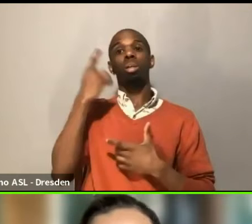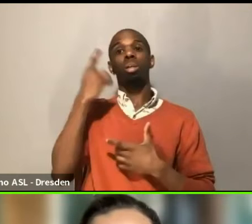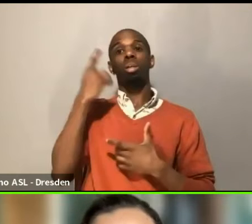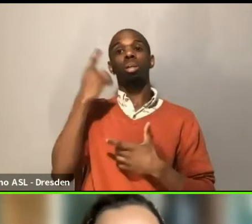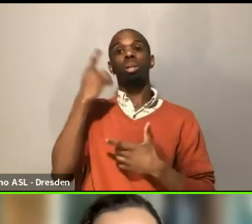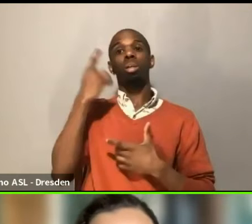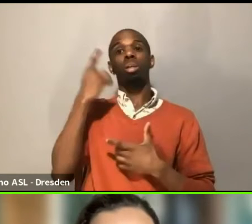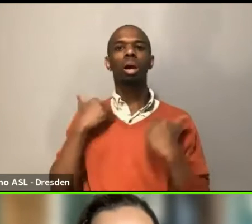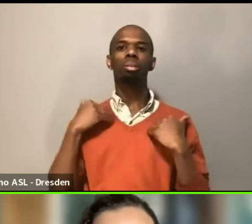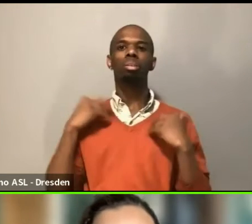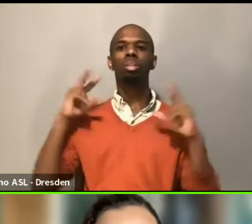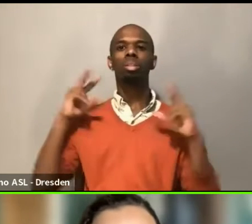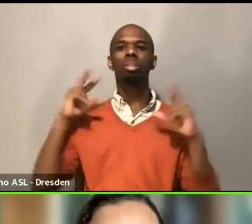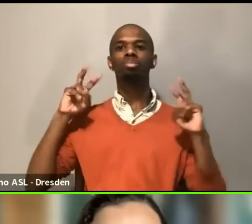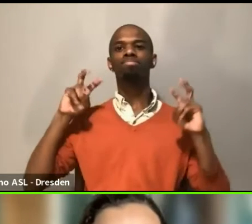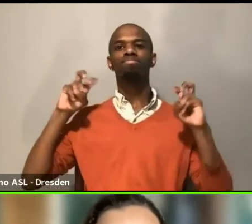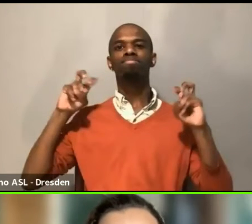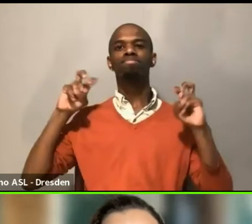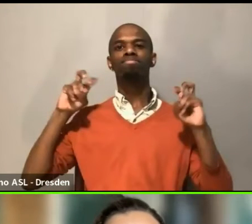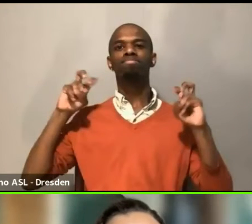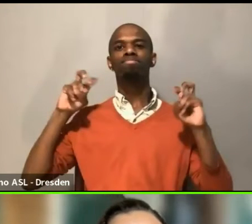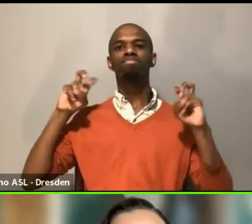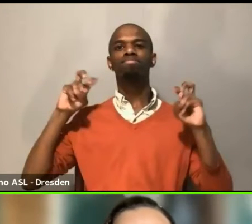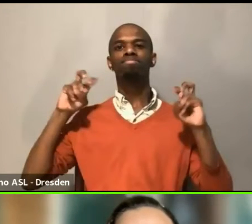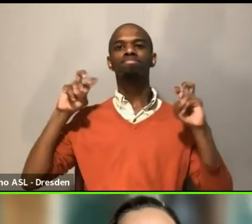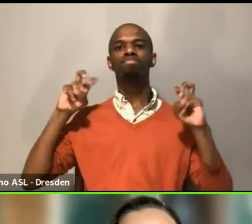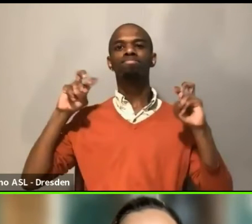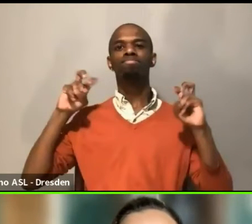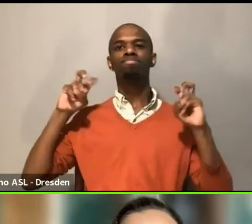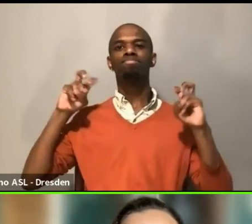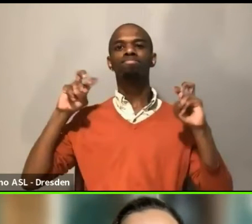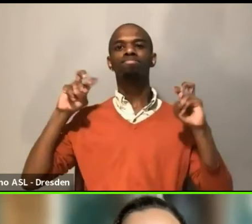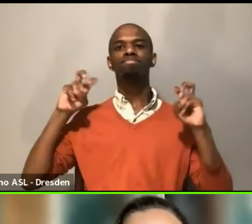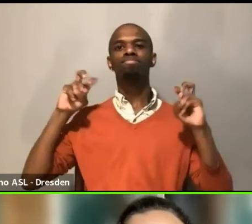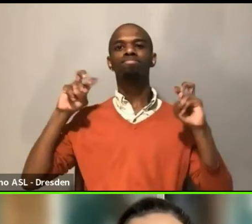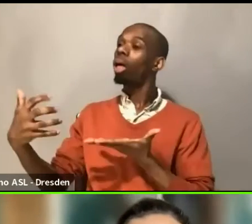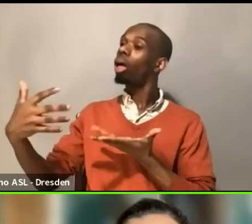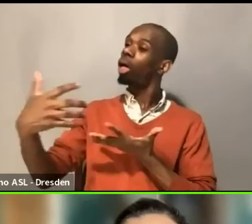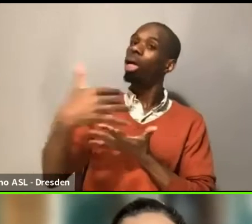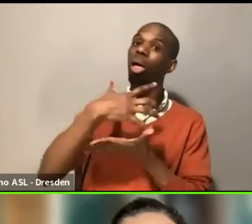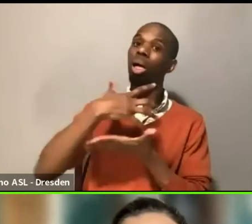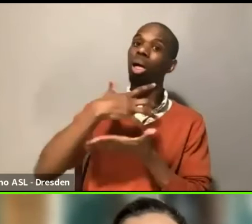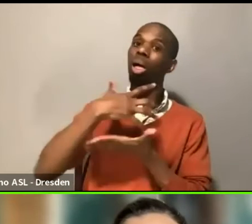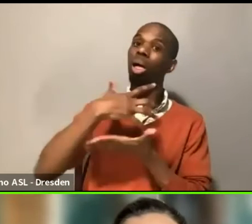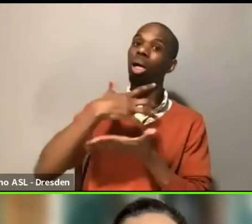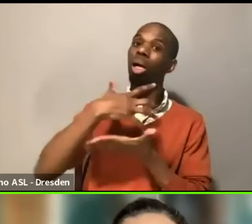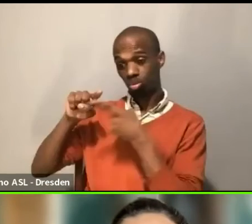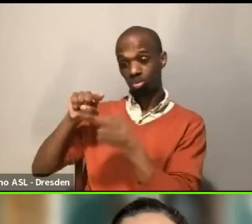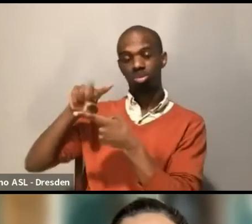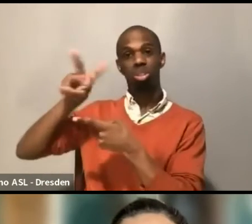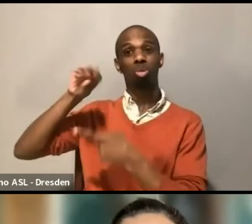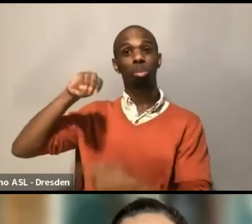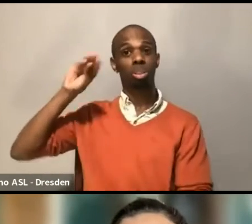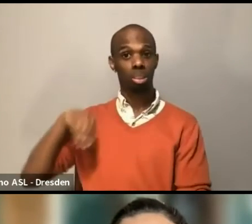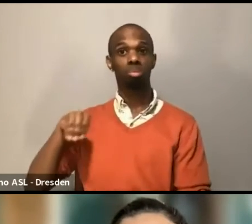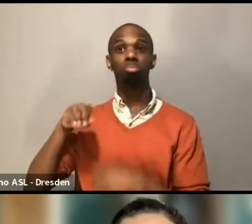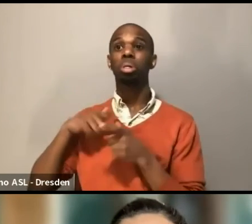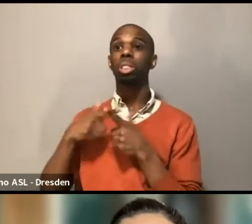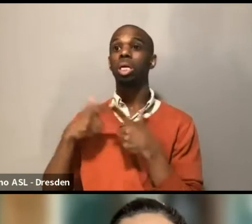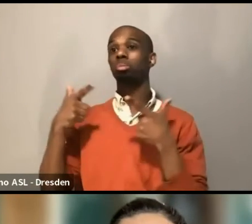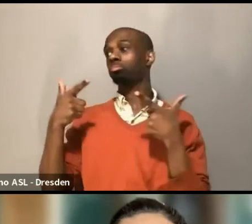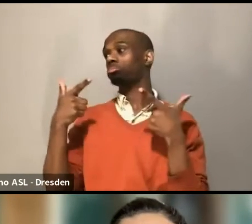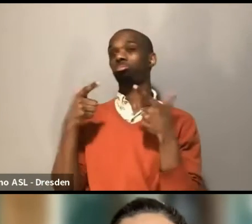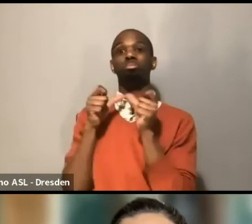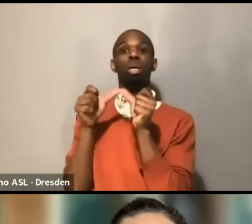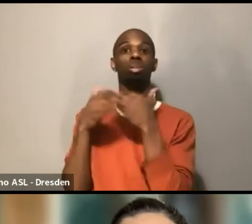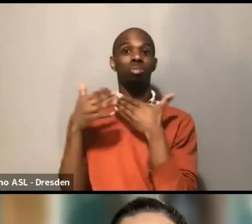Rachel said, a good rule of thumb, you can start with with 2% and go from there. Yes, thank you. And I and I dropped